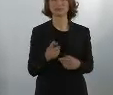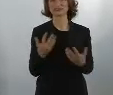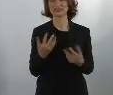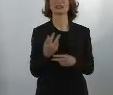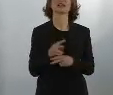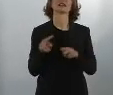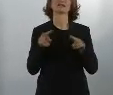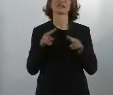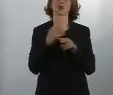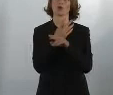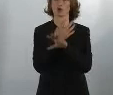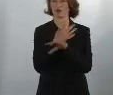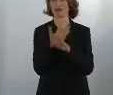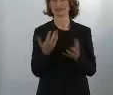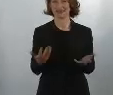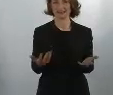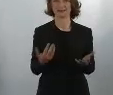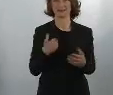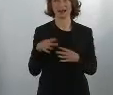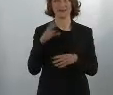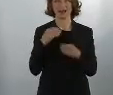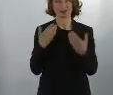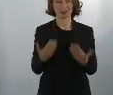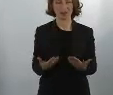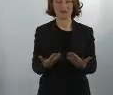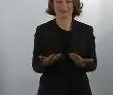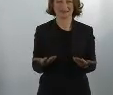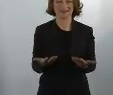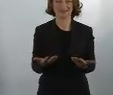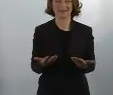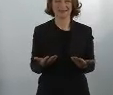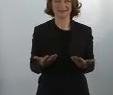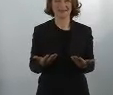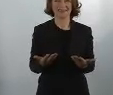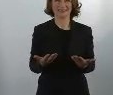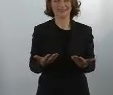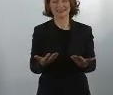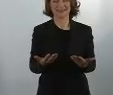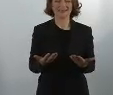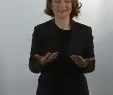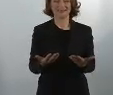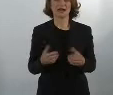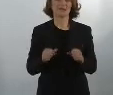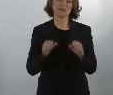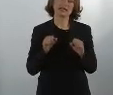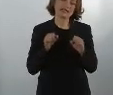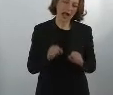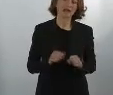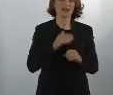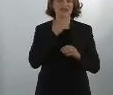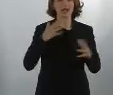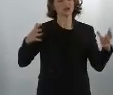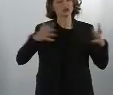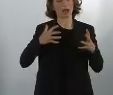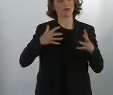hold a video conference just like many others in these days. Of course, you can do a lot